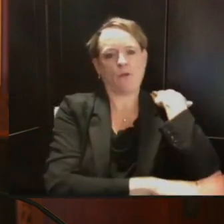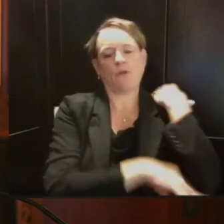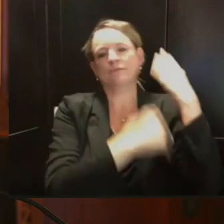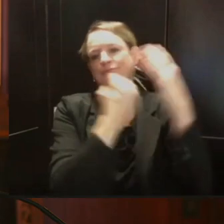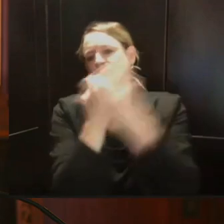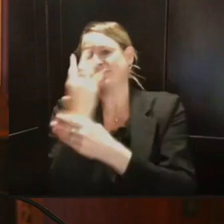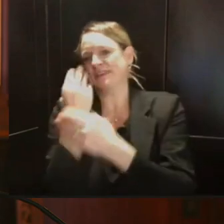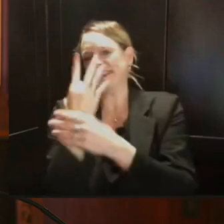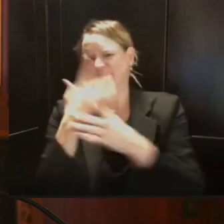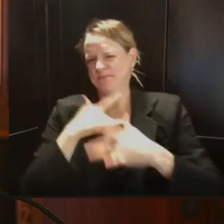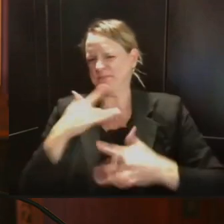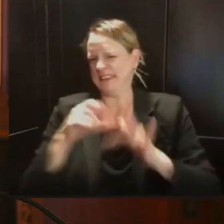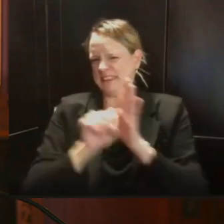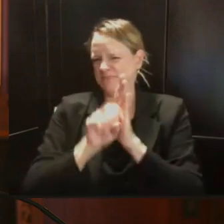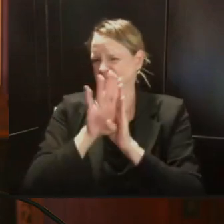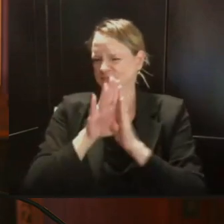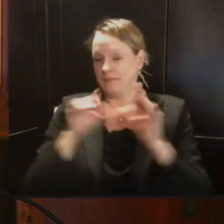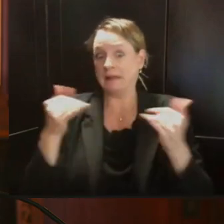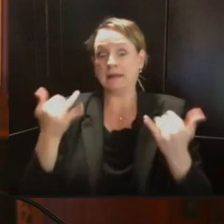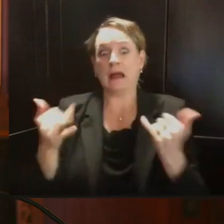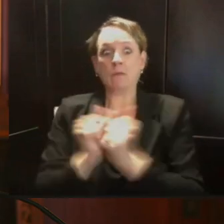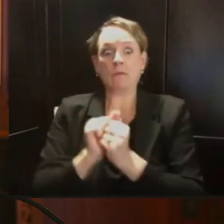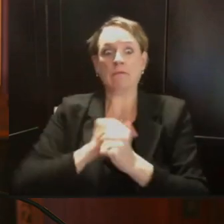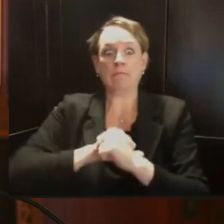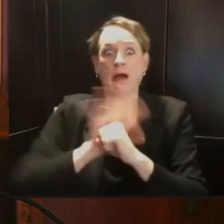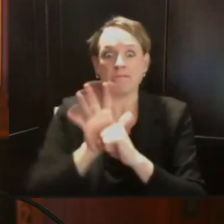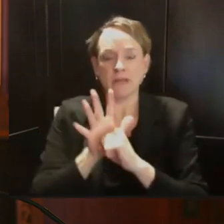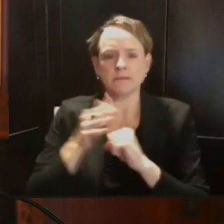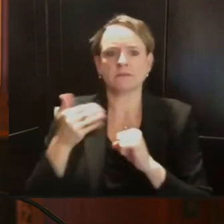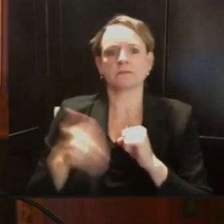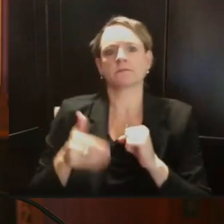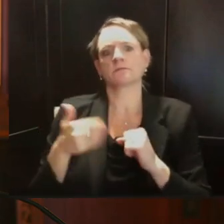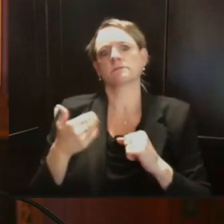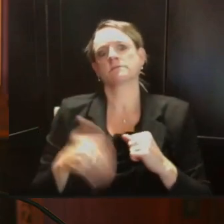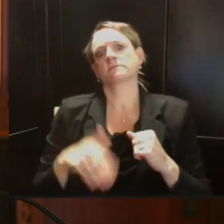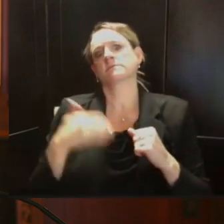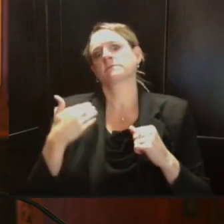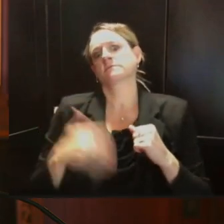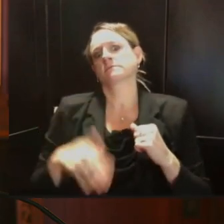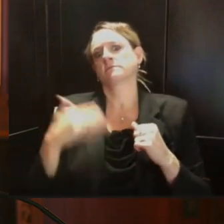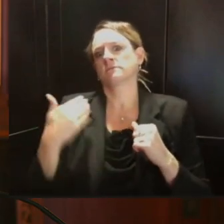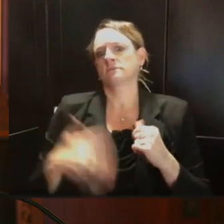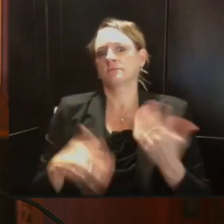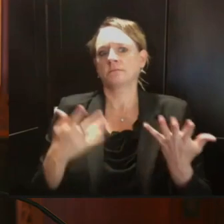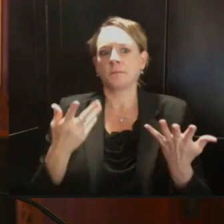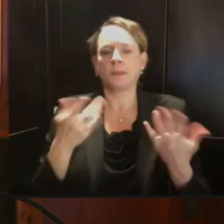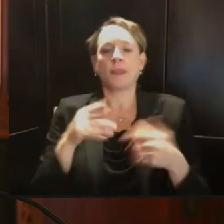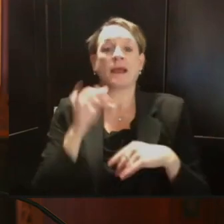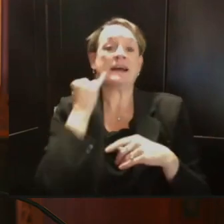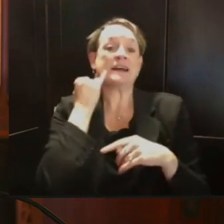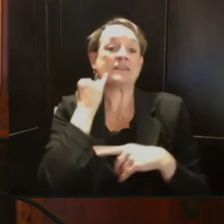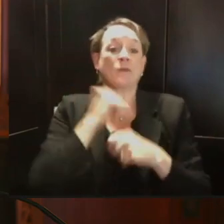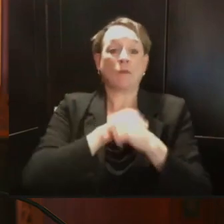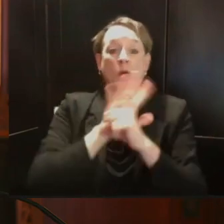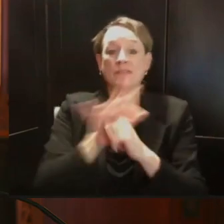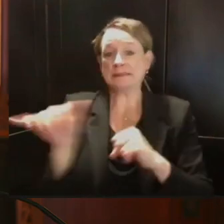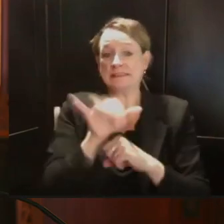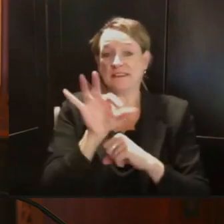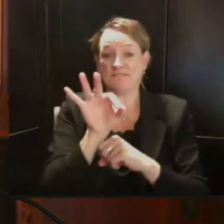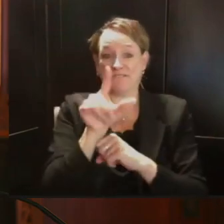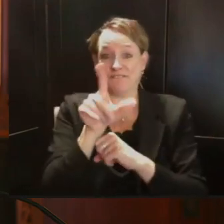If COVID-19 follows that pattern, we must be prepared, and we must act now to stop the spread.